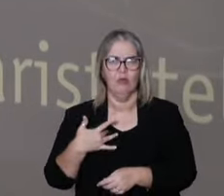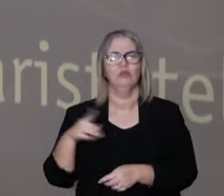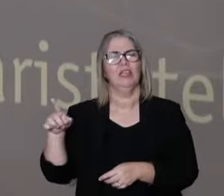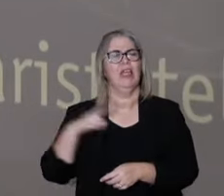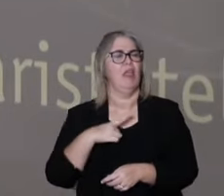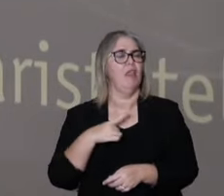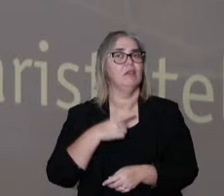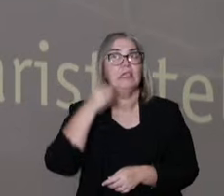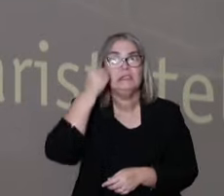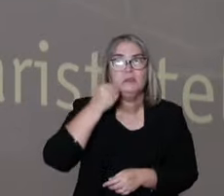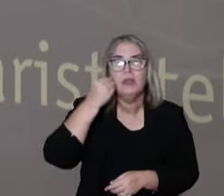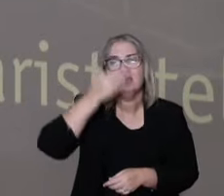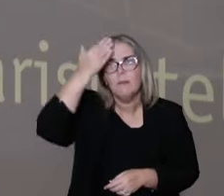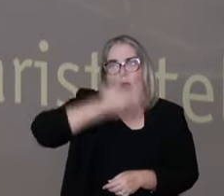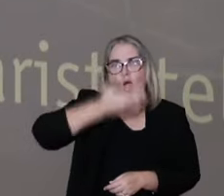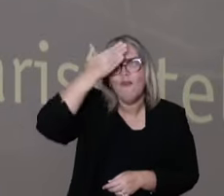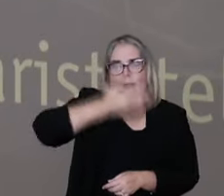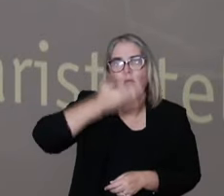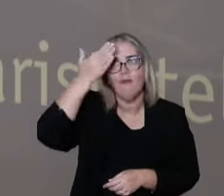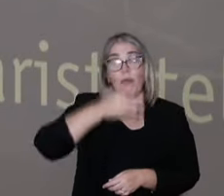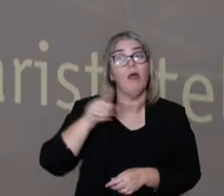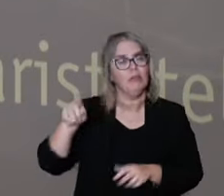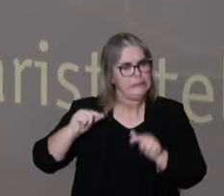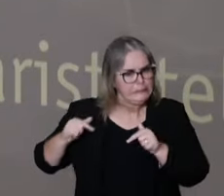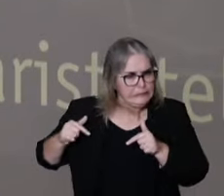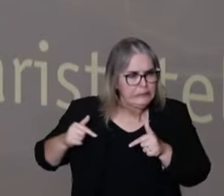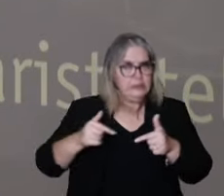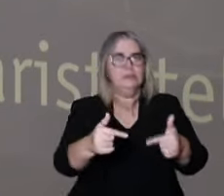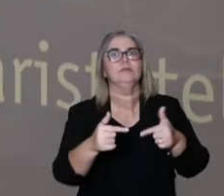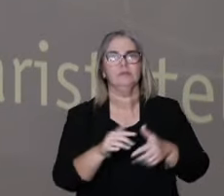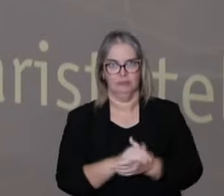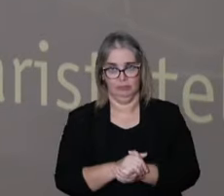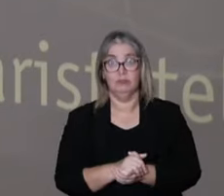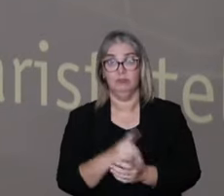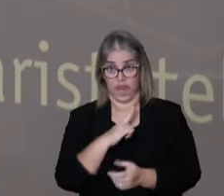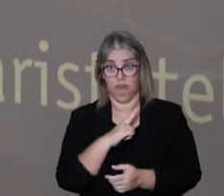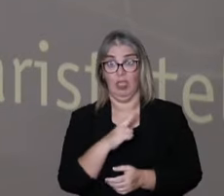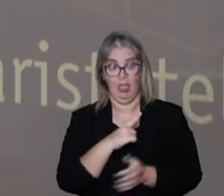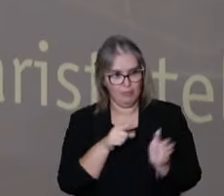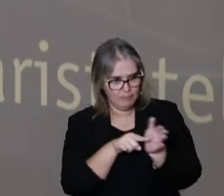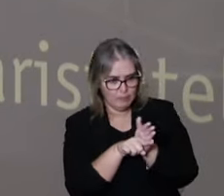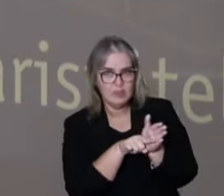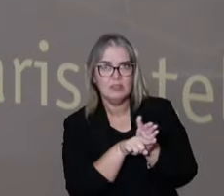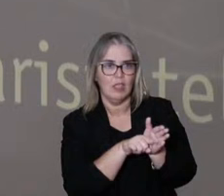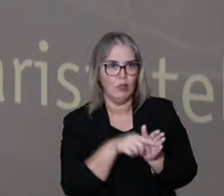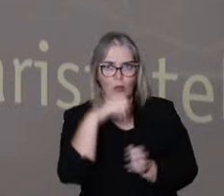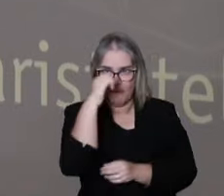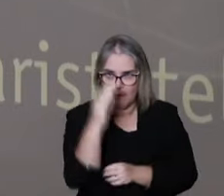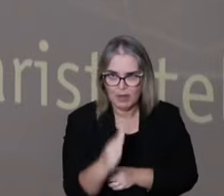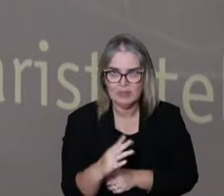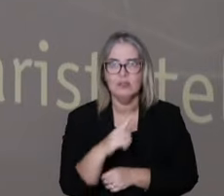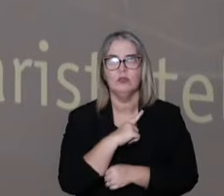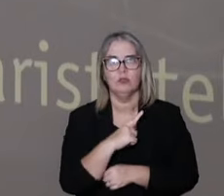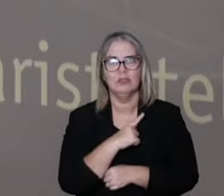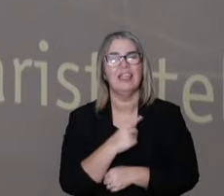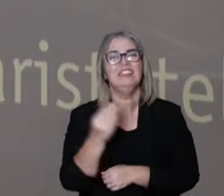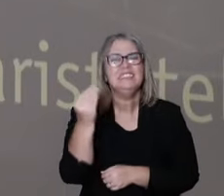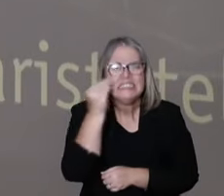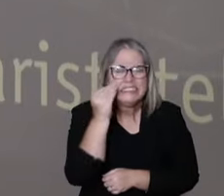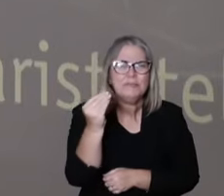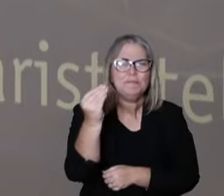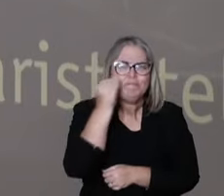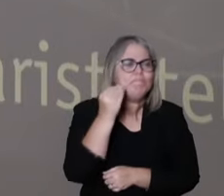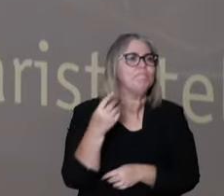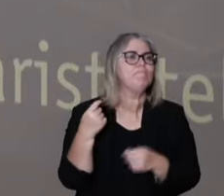from the therapeutical techniques. So it's an effort, a big effort of a lot of researchers in